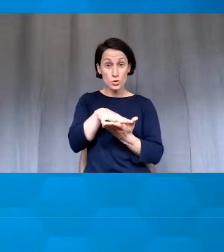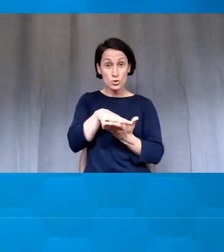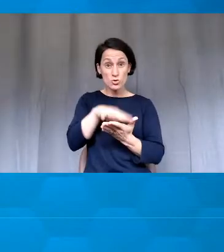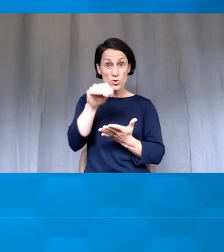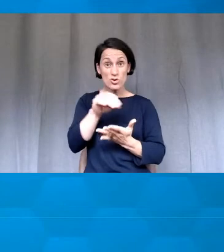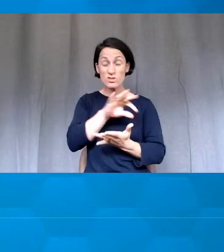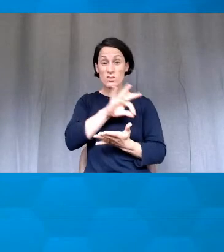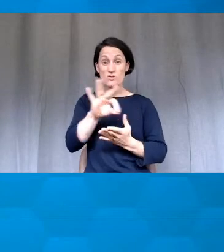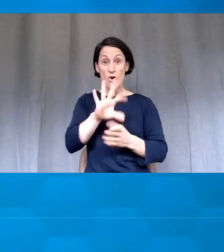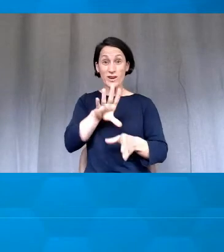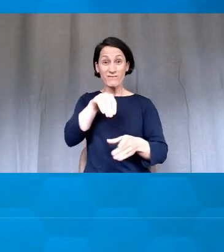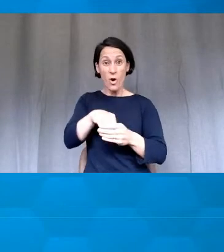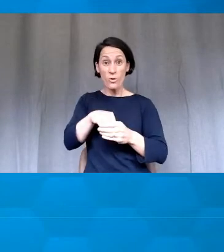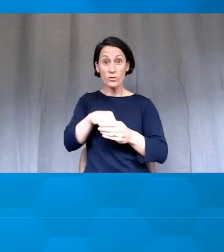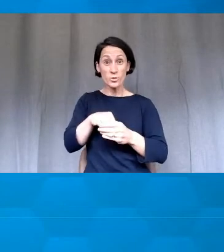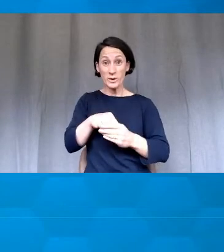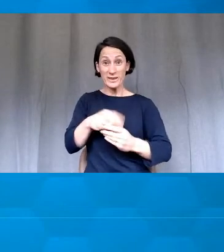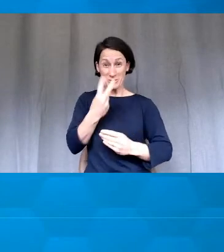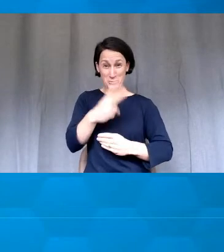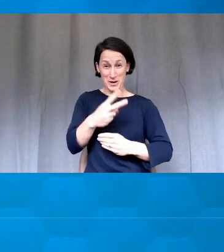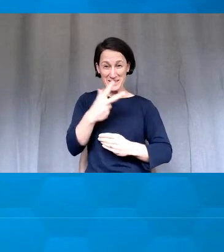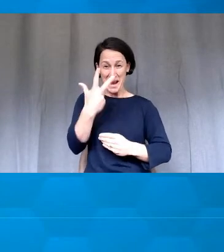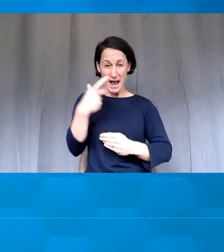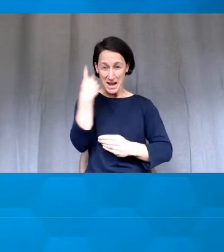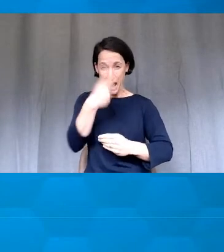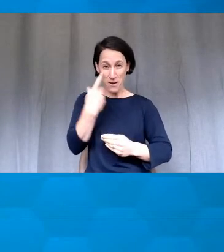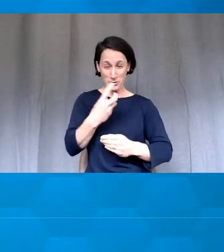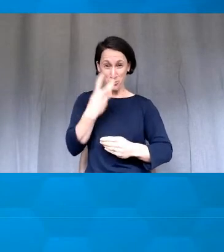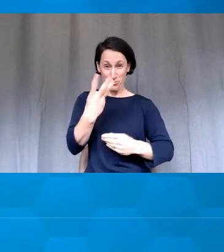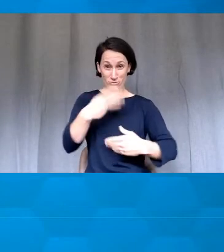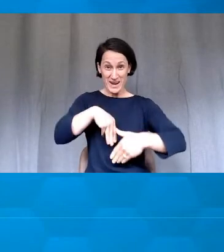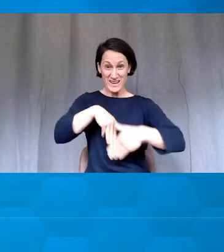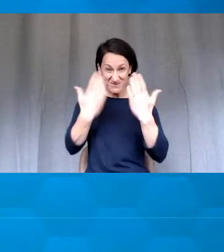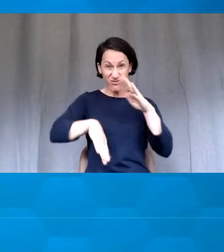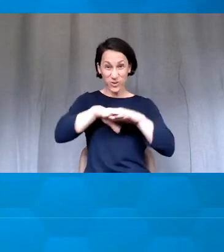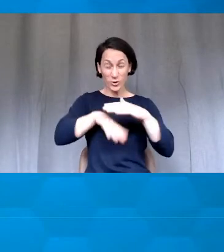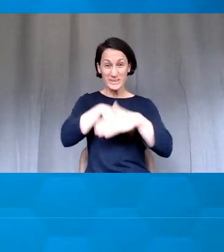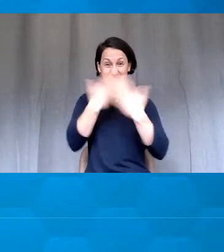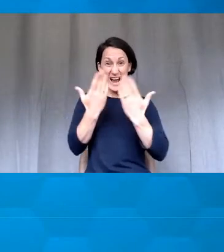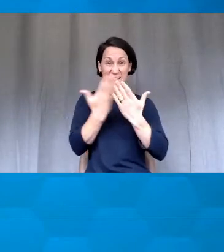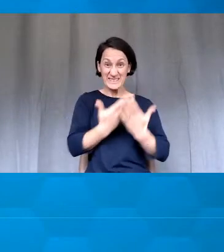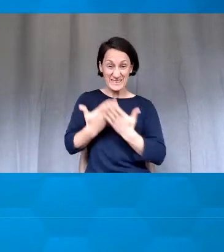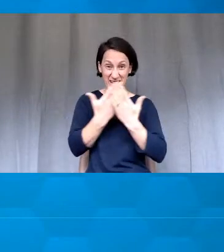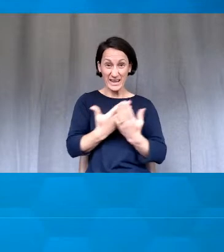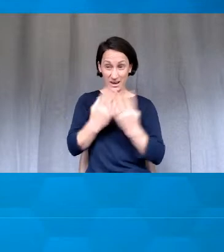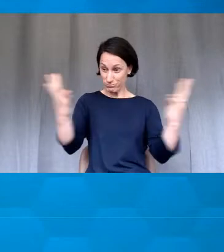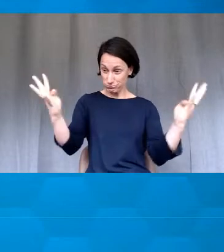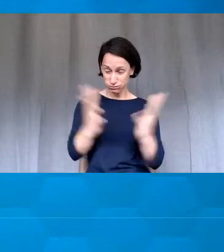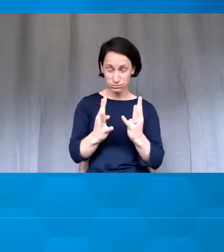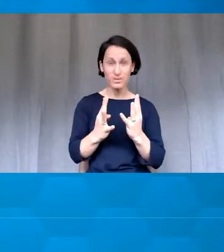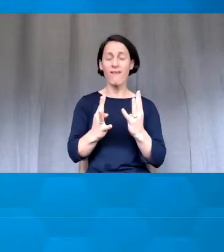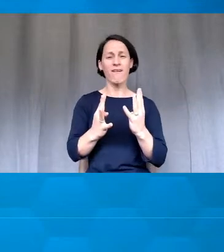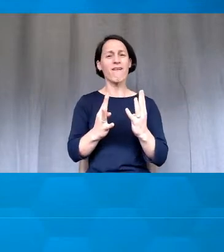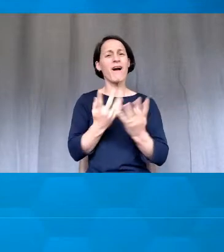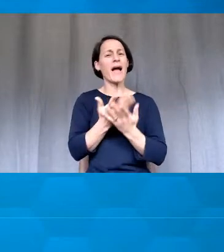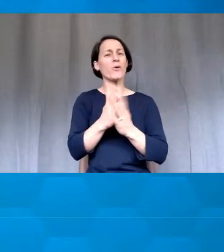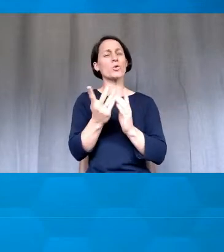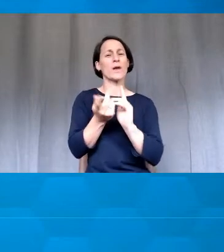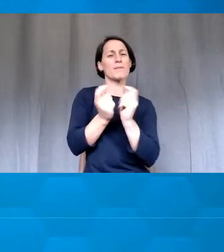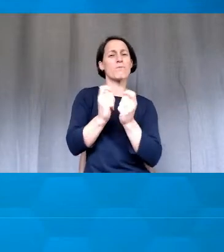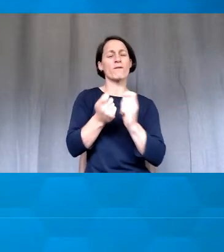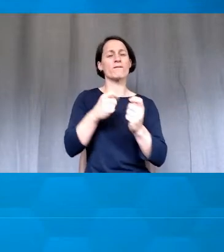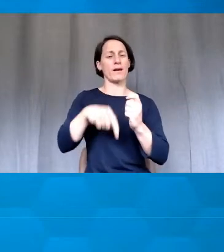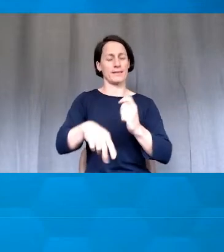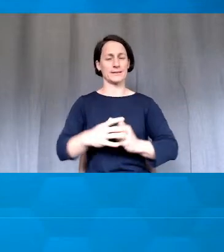72 hours really together? Okay. Okay. it begins by asking students to